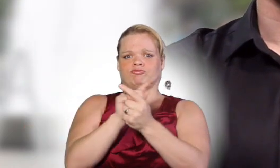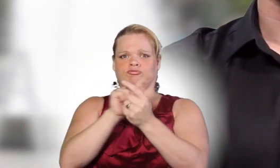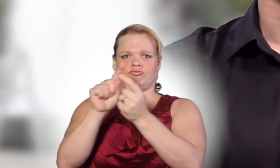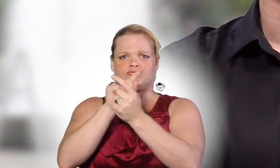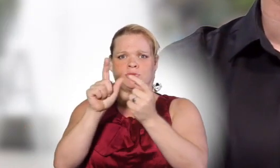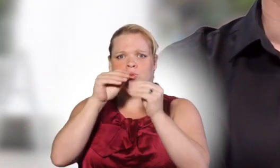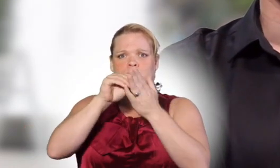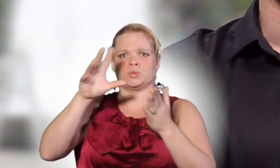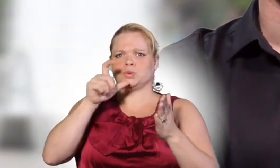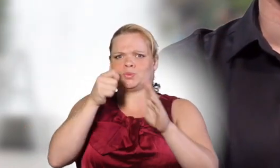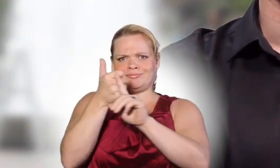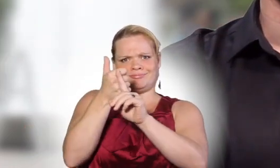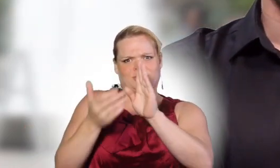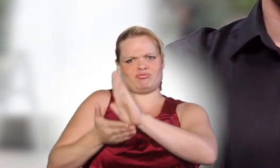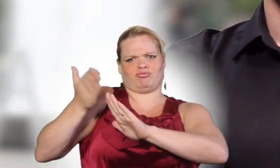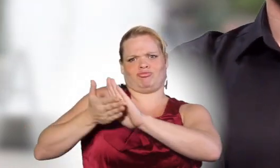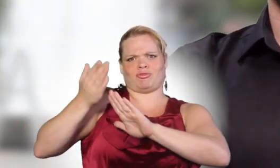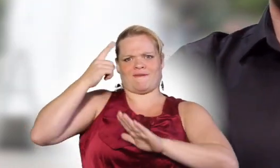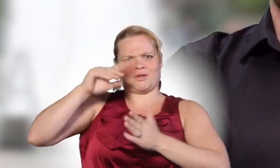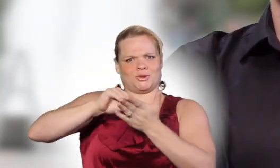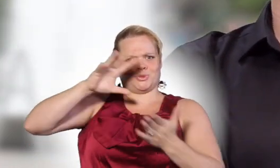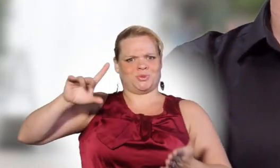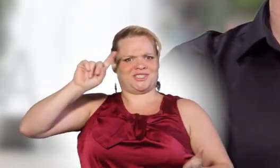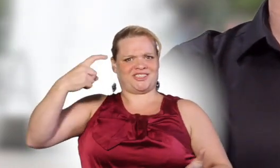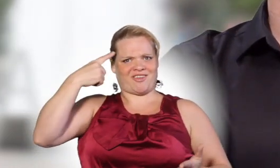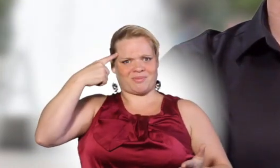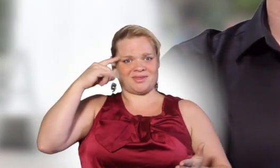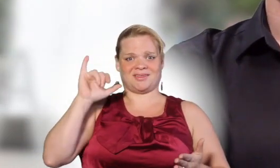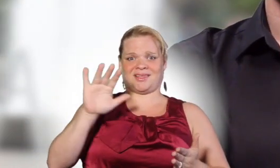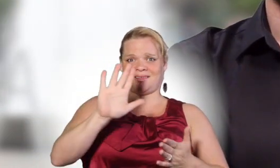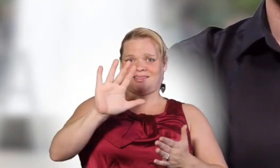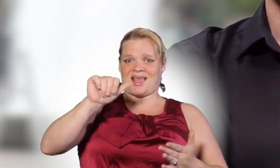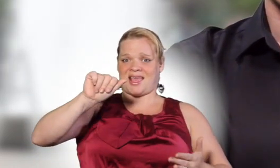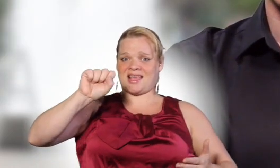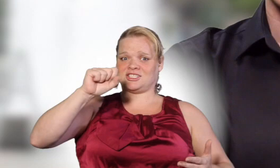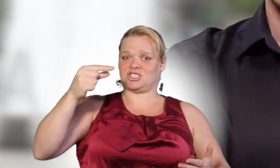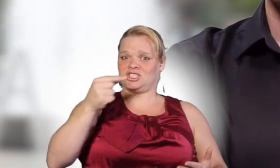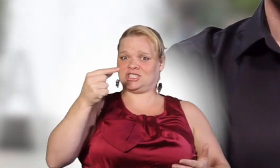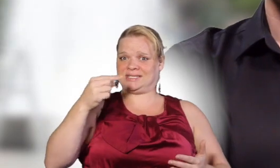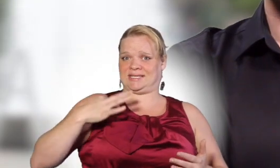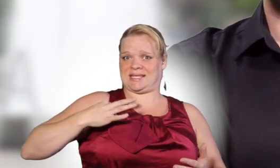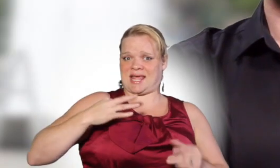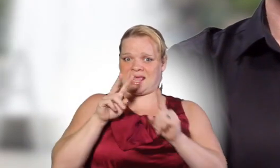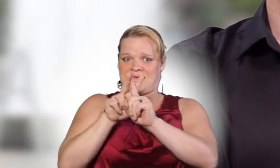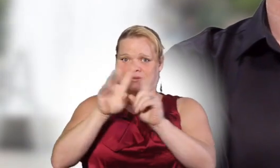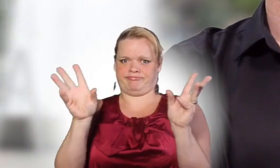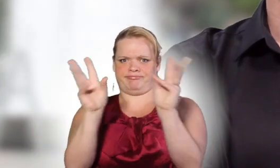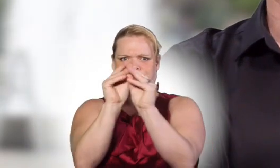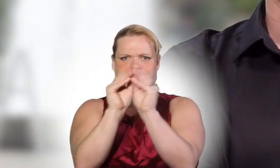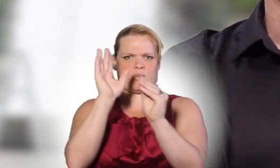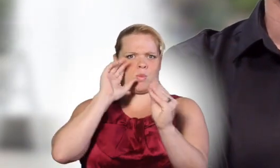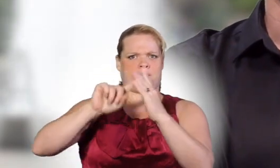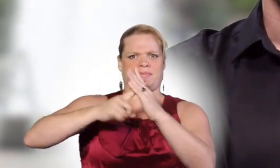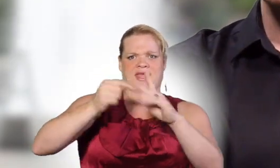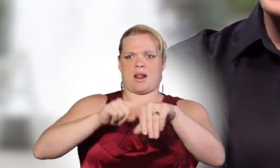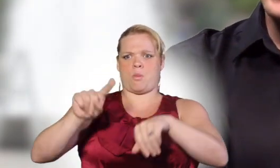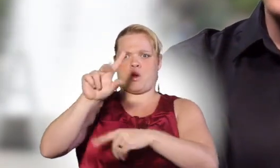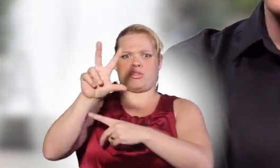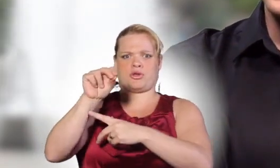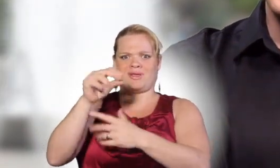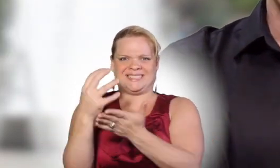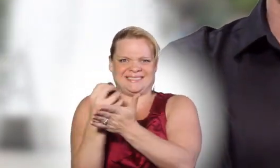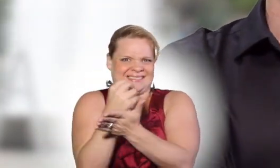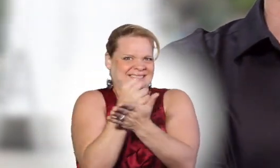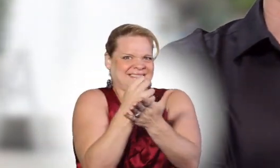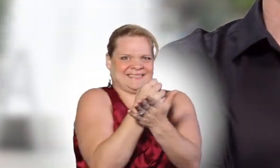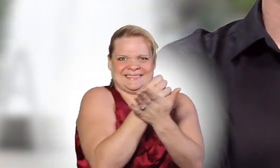students running for the student government. The Associated Student Government Candidates Forum meeting will begin at 1.30 p